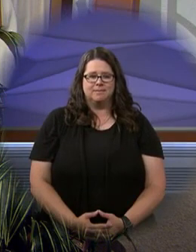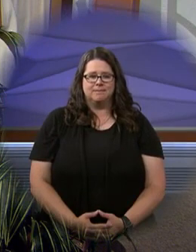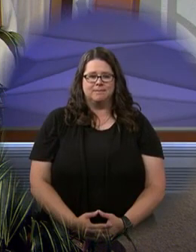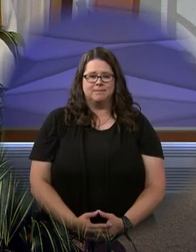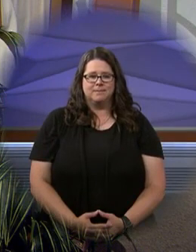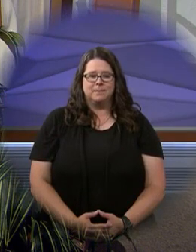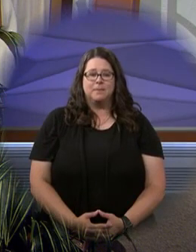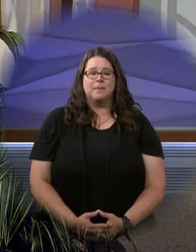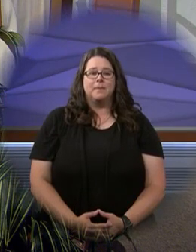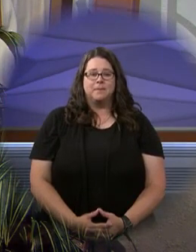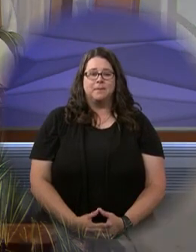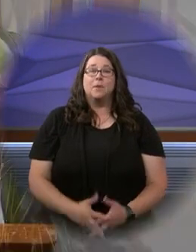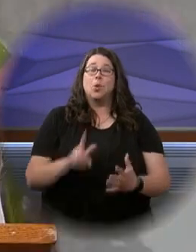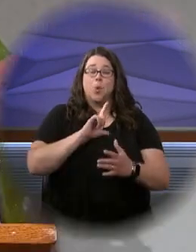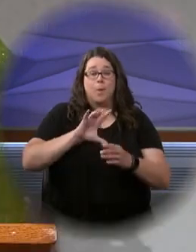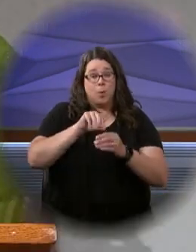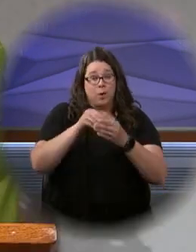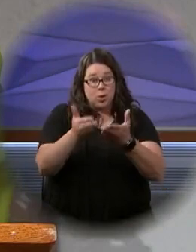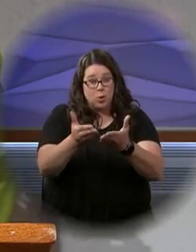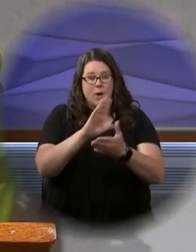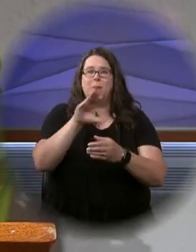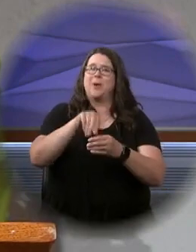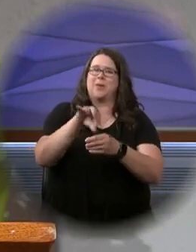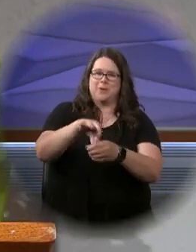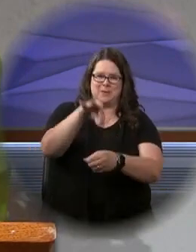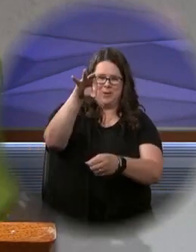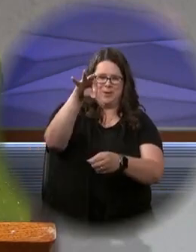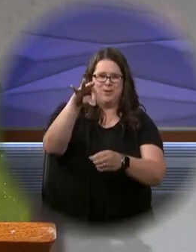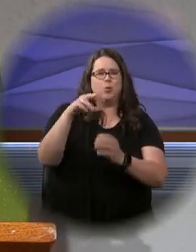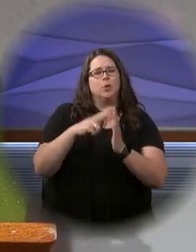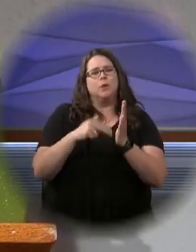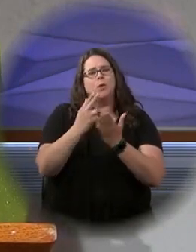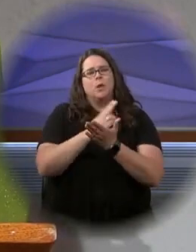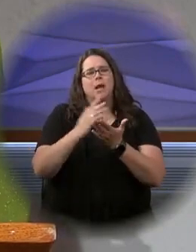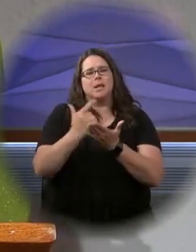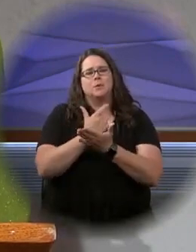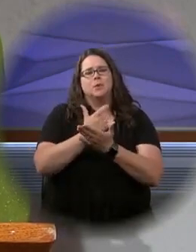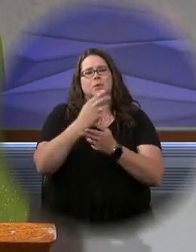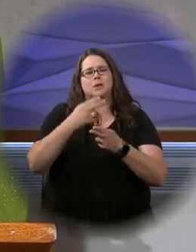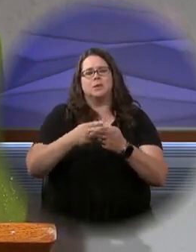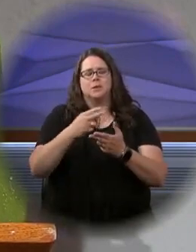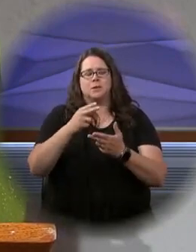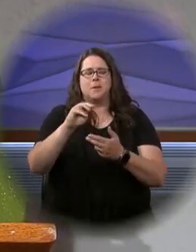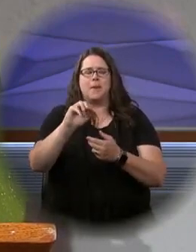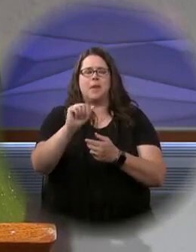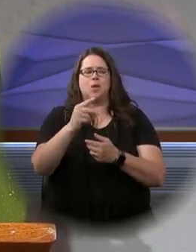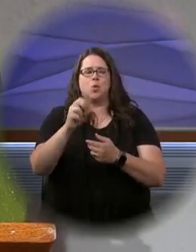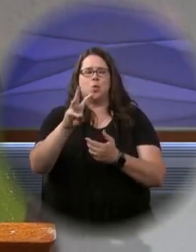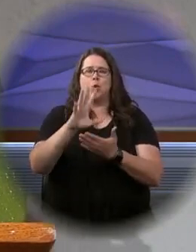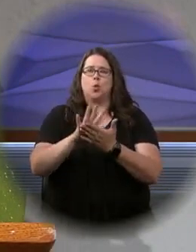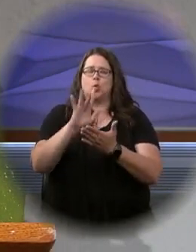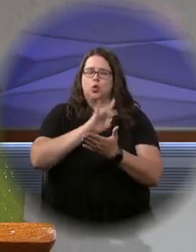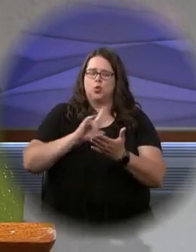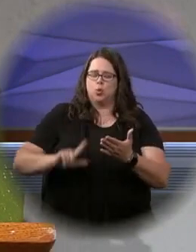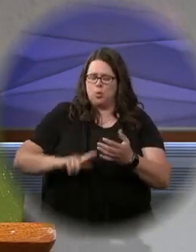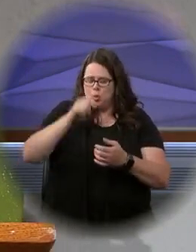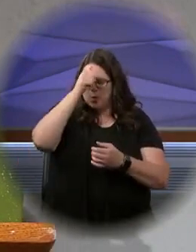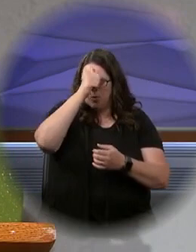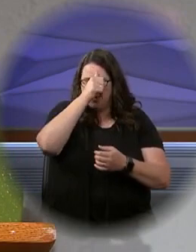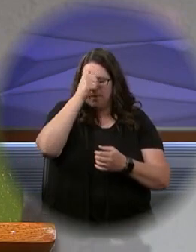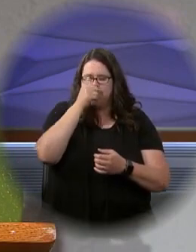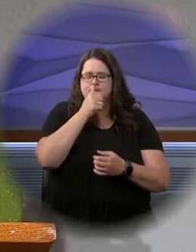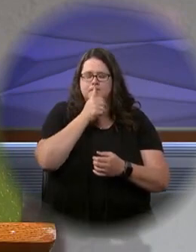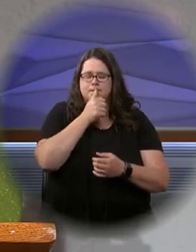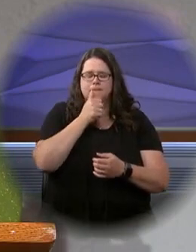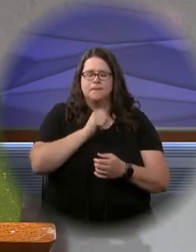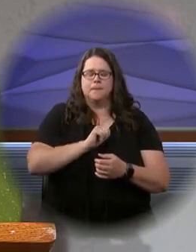Alleluia. The Lord be with you. And with your spirit. A reading from the Holy Gospel according to Matthew. Glory to you.